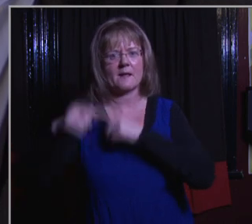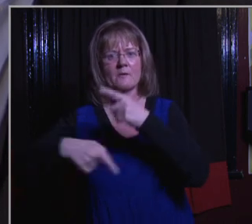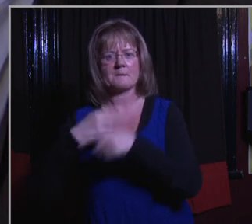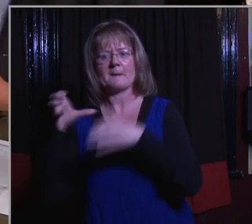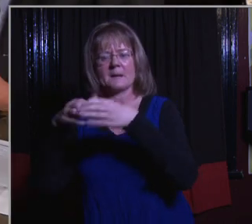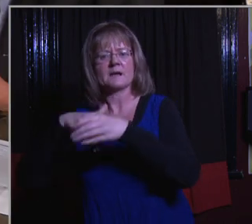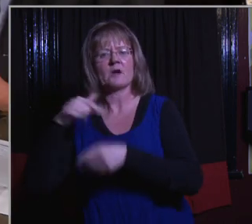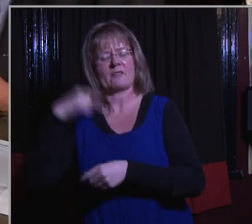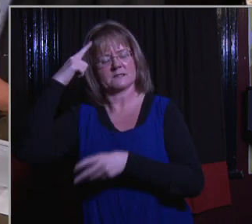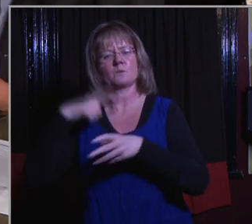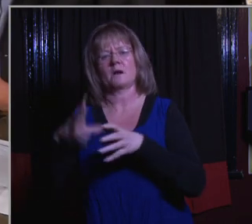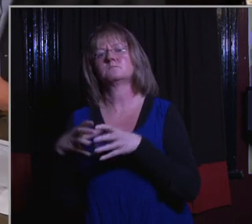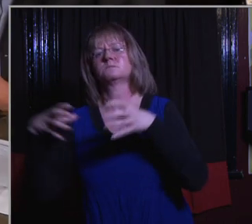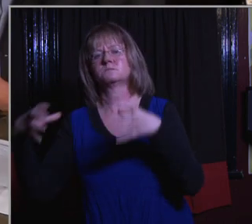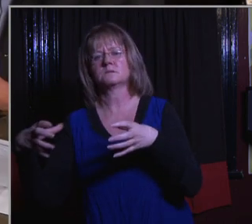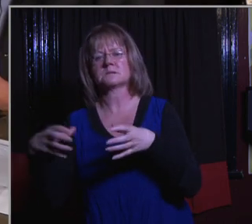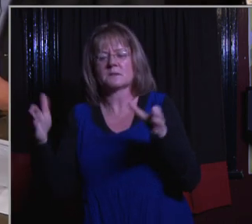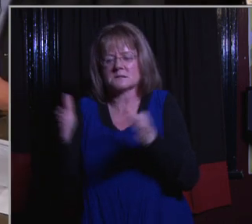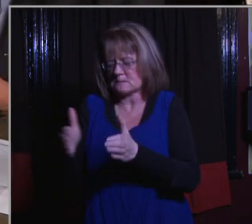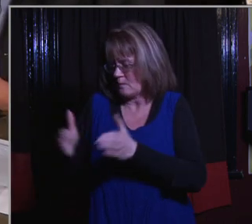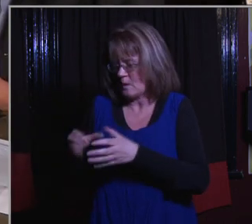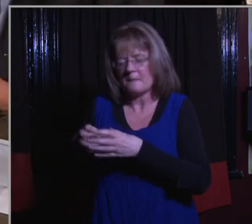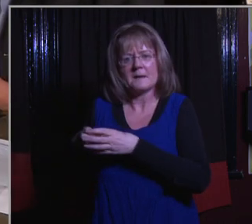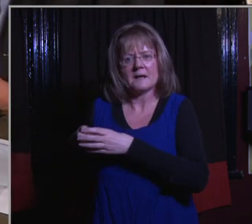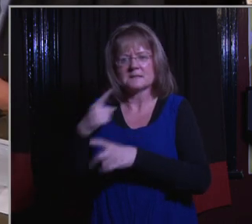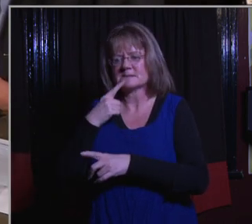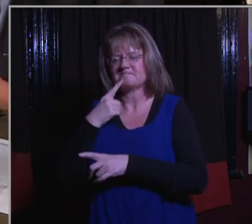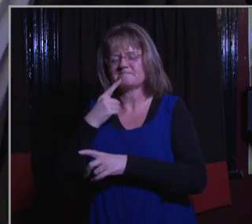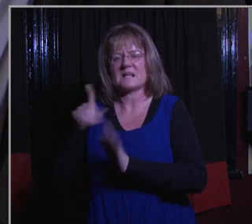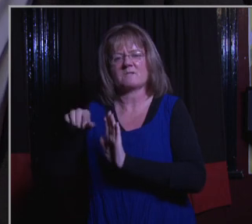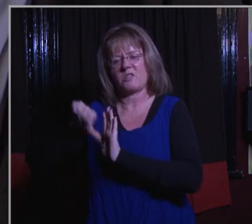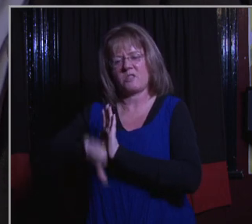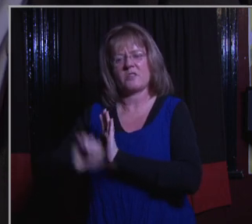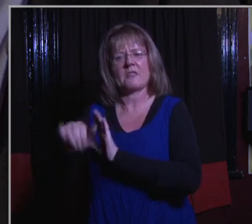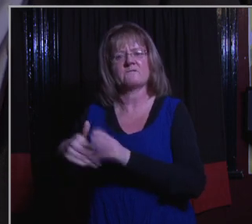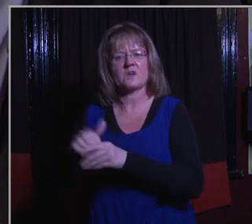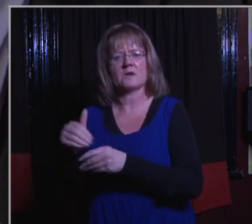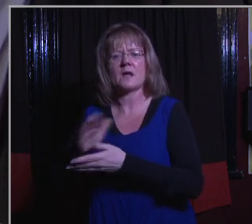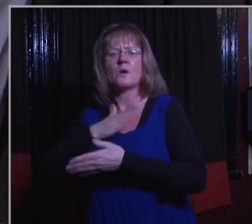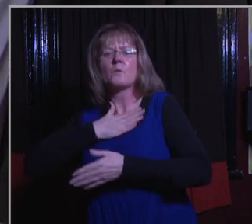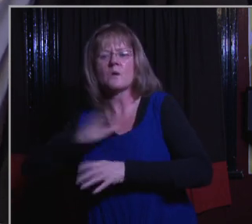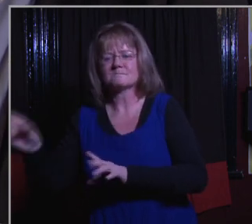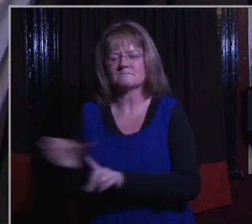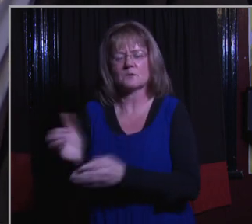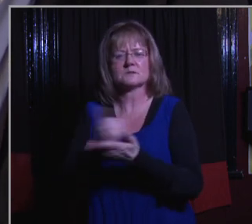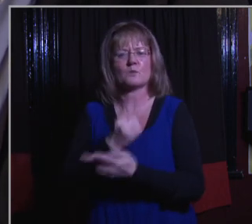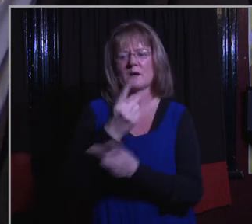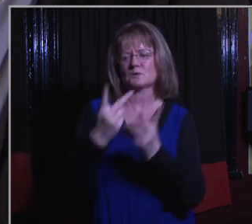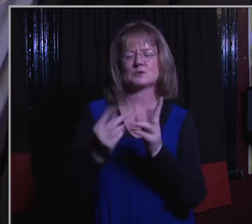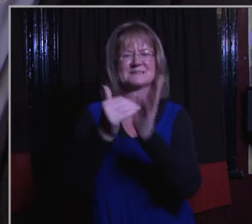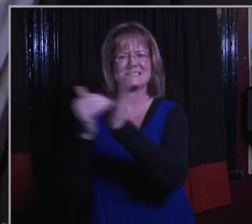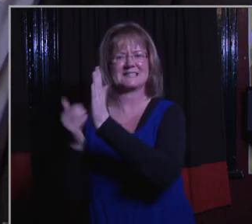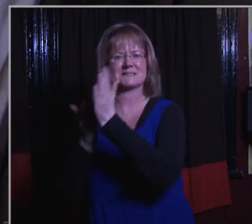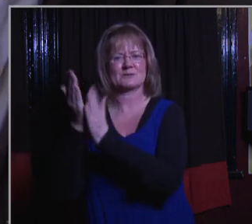why we have grown. I think some of the other smaller parties who have declined in their vote it's because they've been desperate to put resources in one or two seats